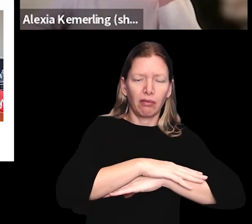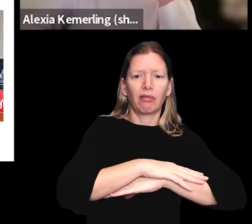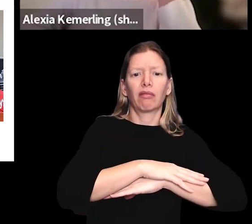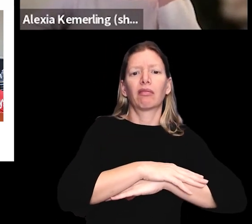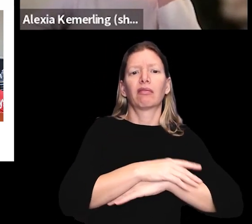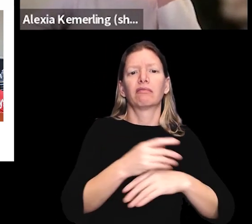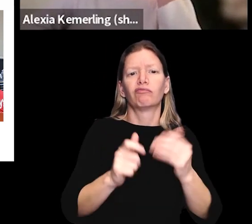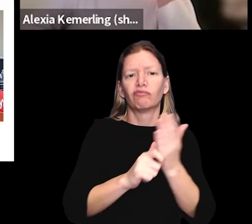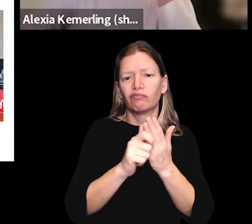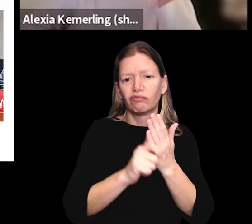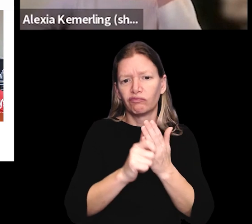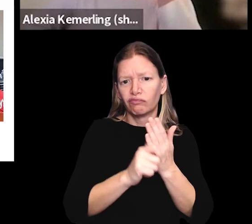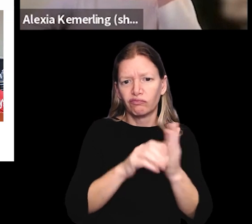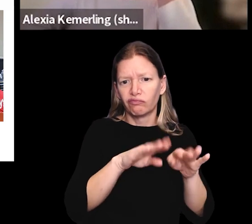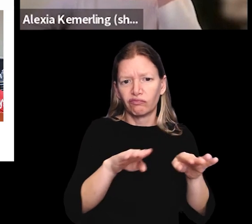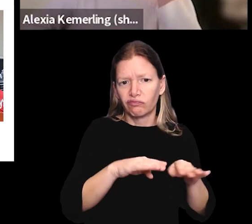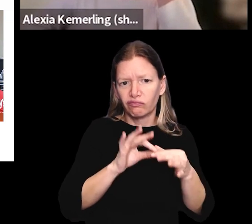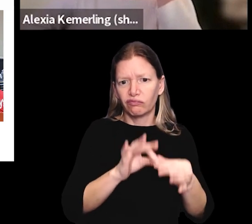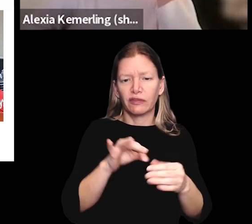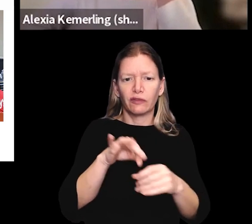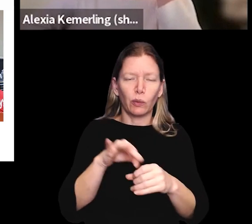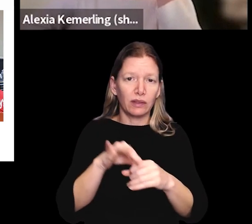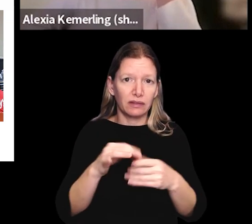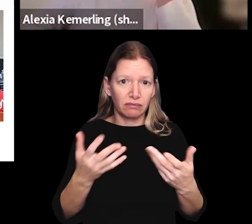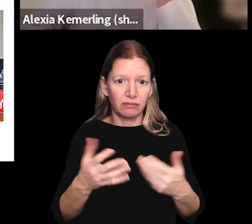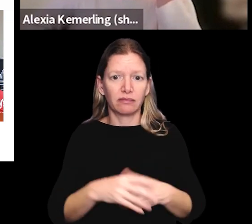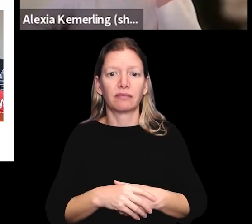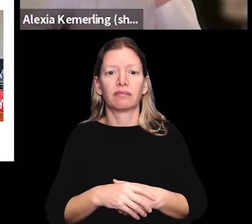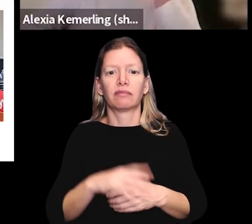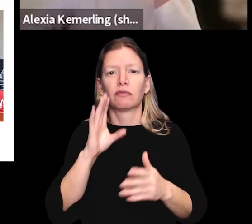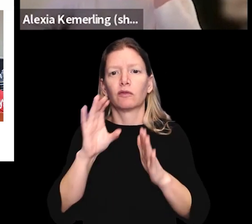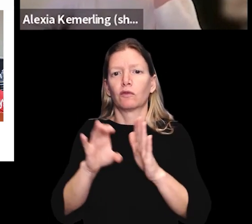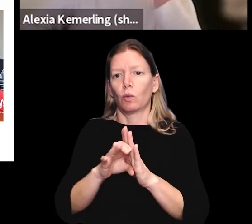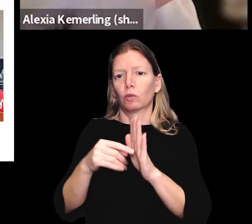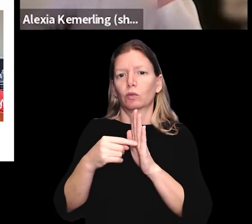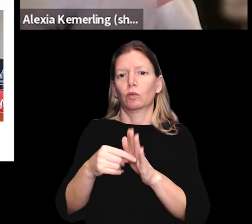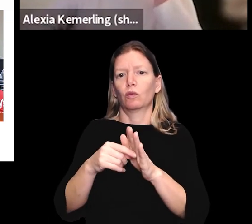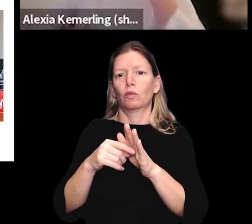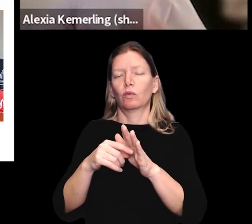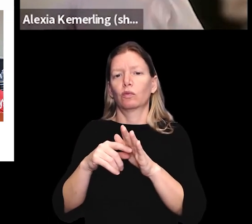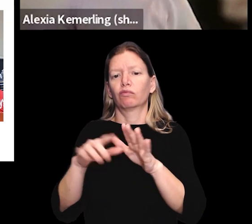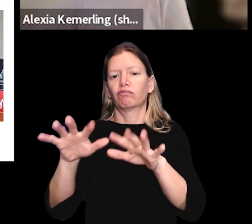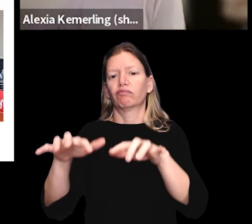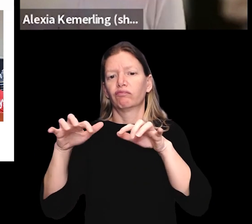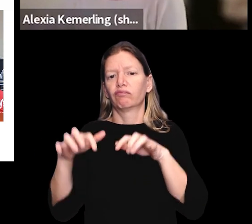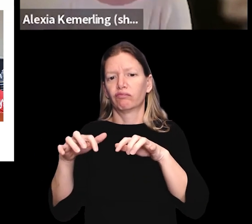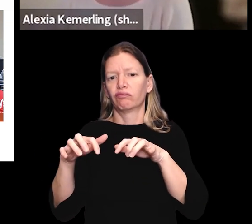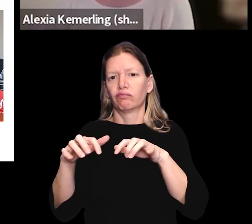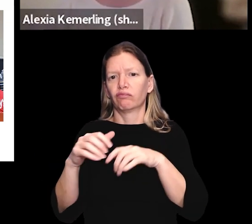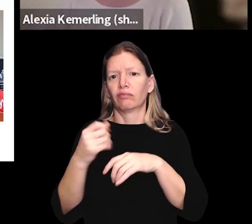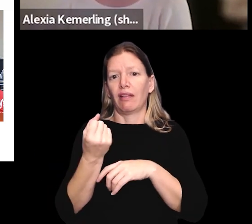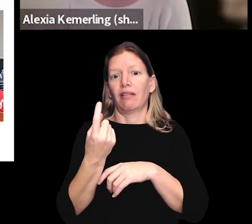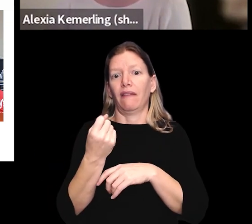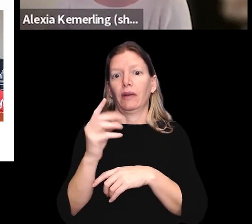table with lots of pamphlets and information about voting. And then also a photo showing an